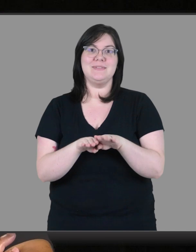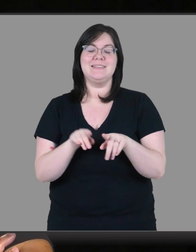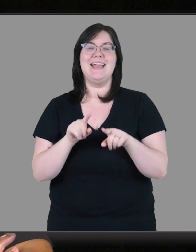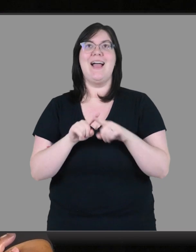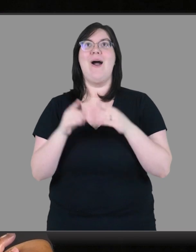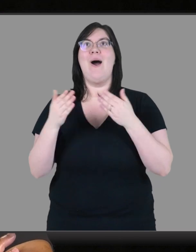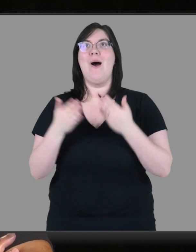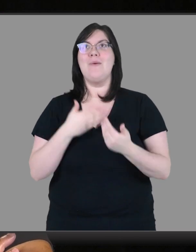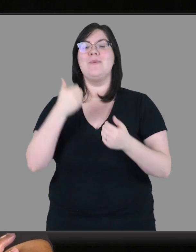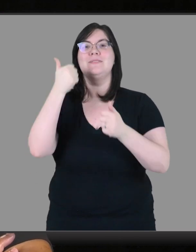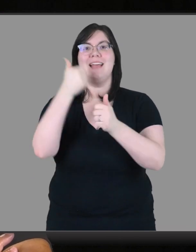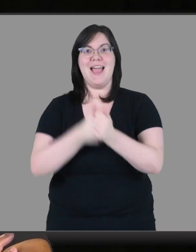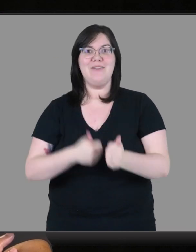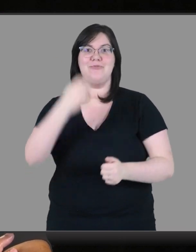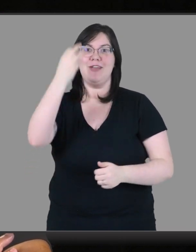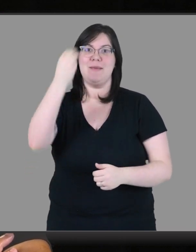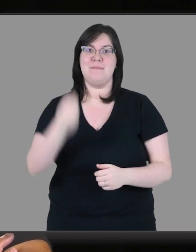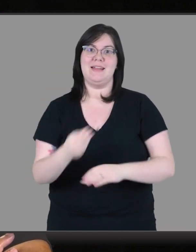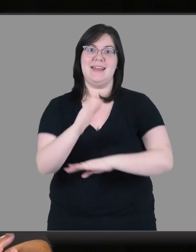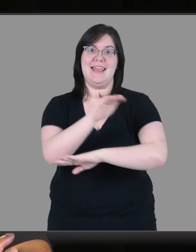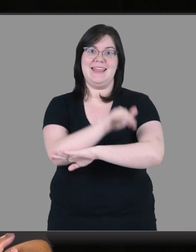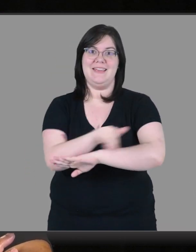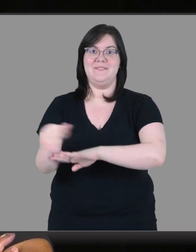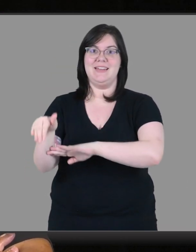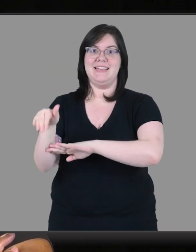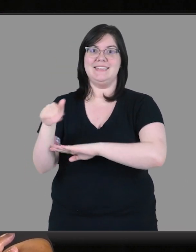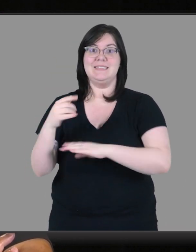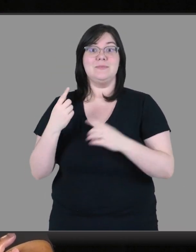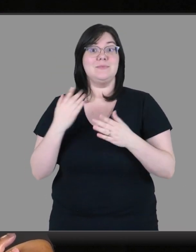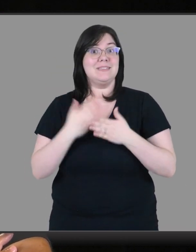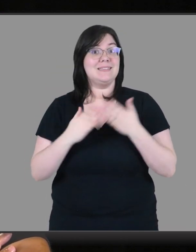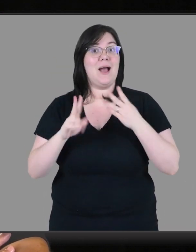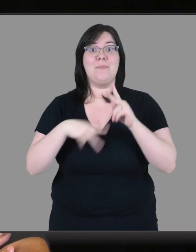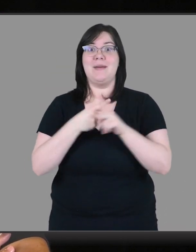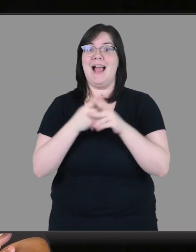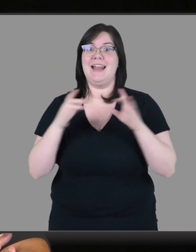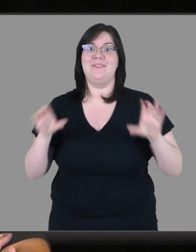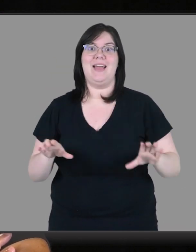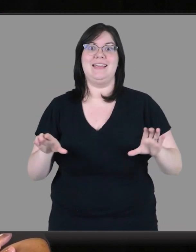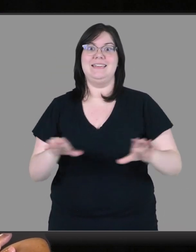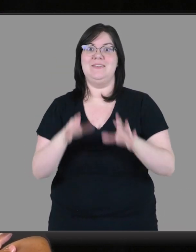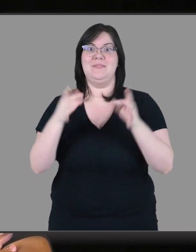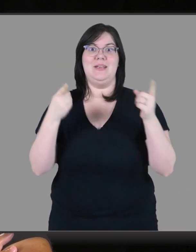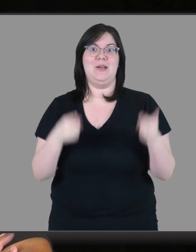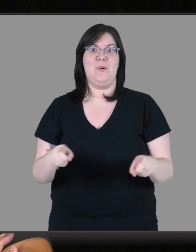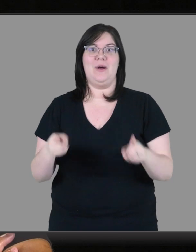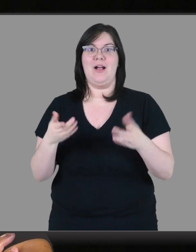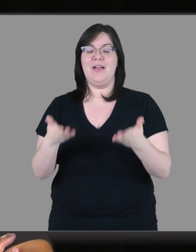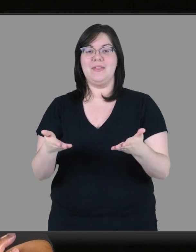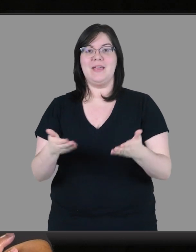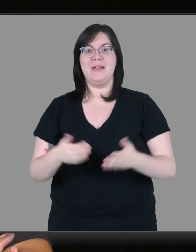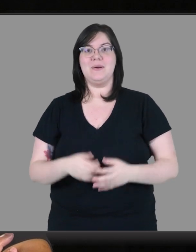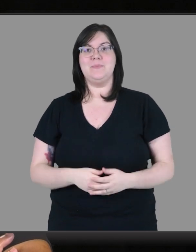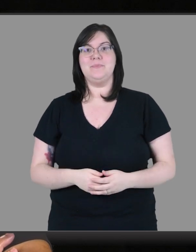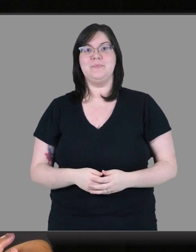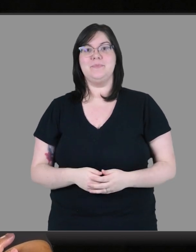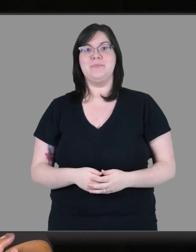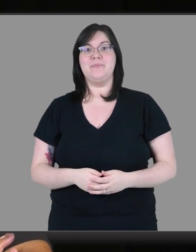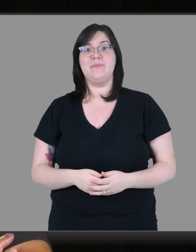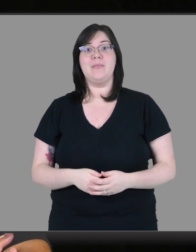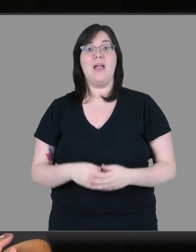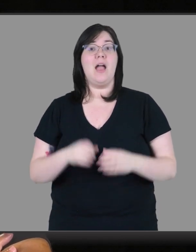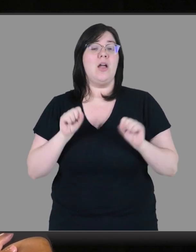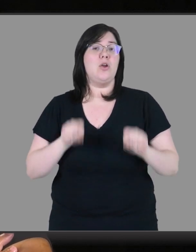there was some activity there. So it could have been, you know, a poetry reading or Jasmine performing